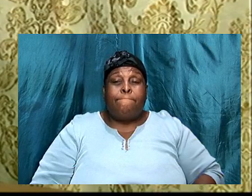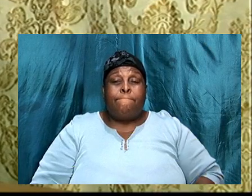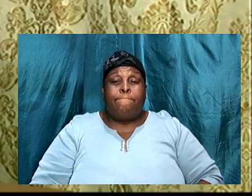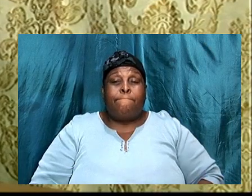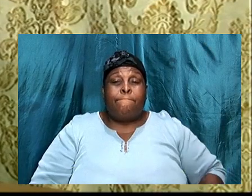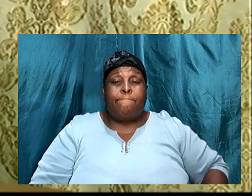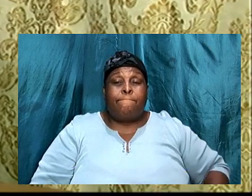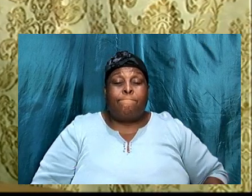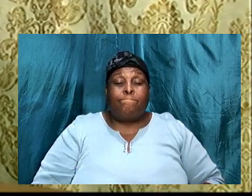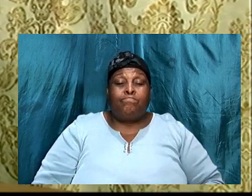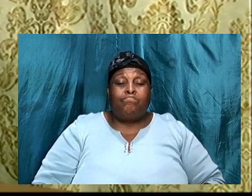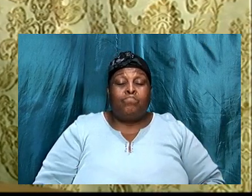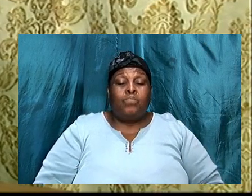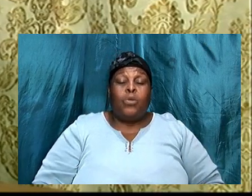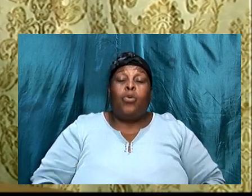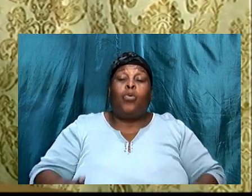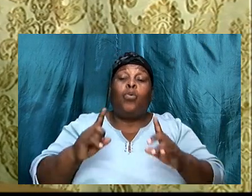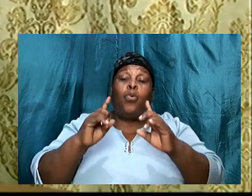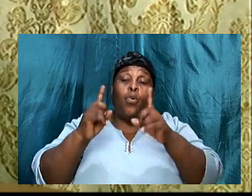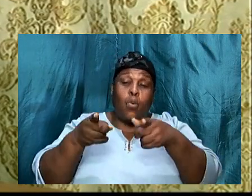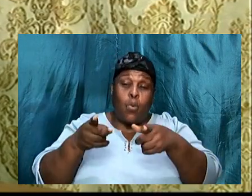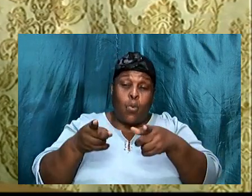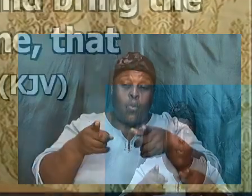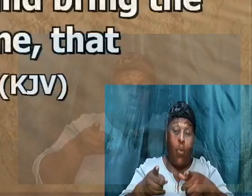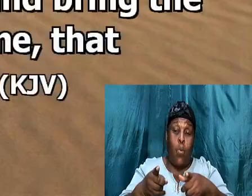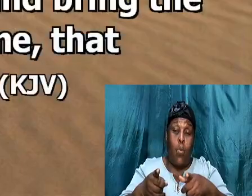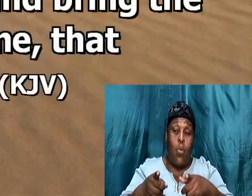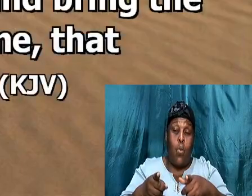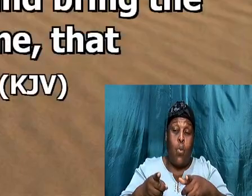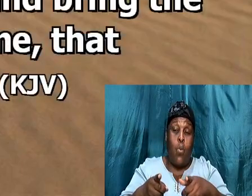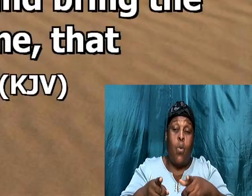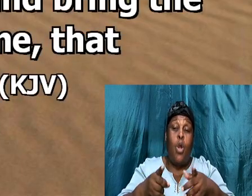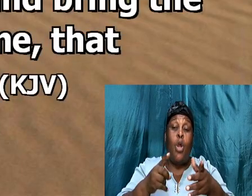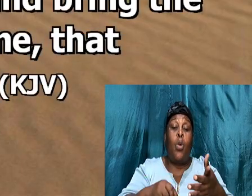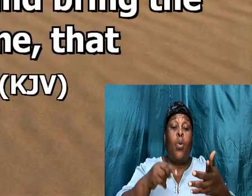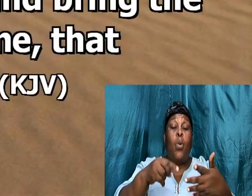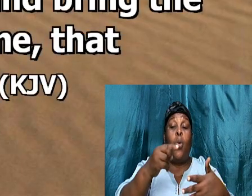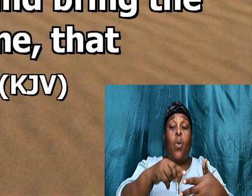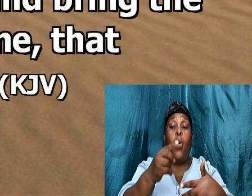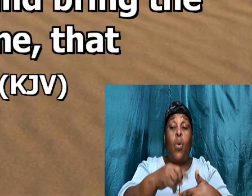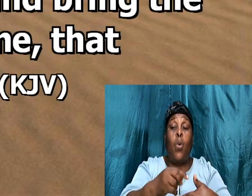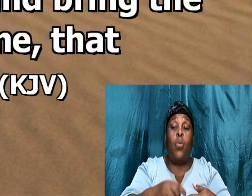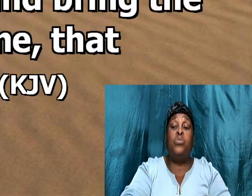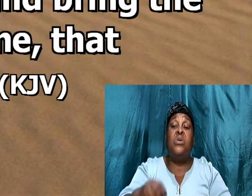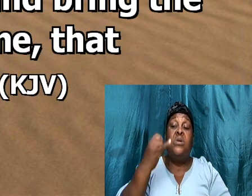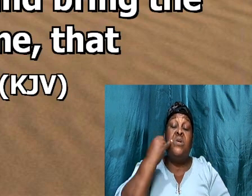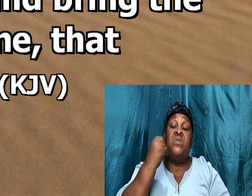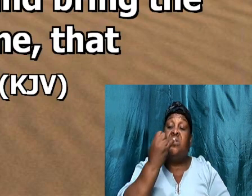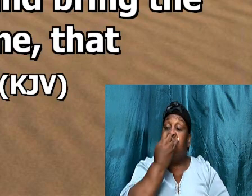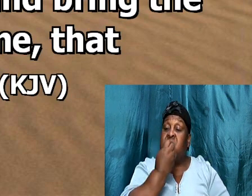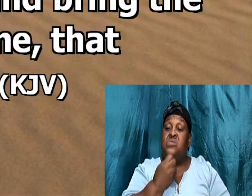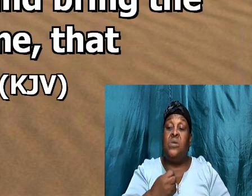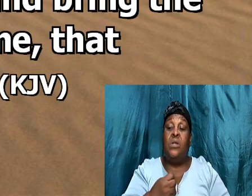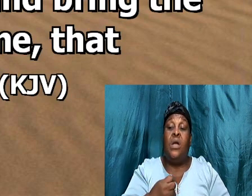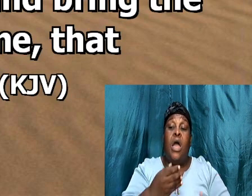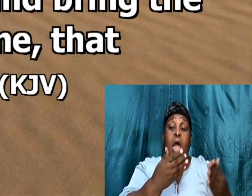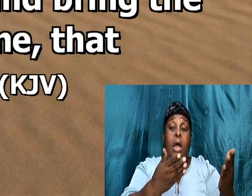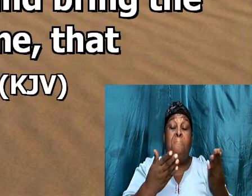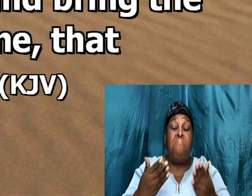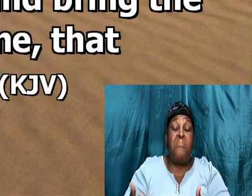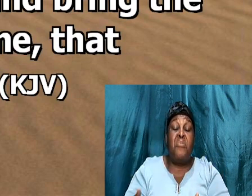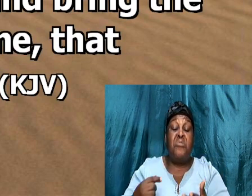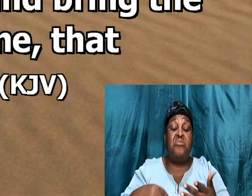rulers of the people, go, number Israel, from Resheba, even to Dan, and bring the number of them,